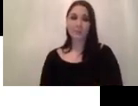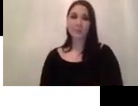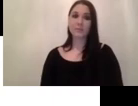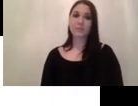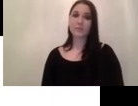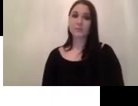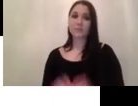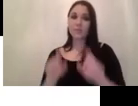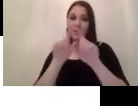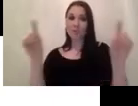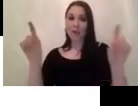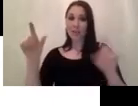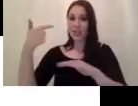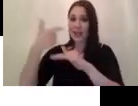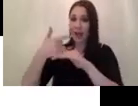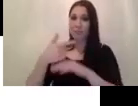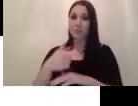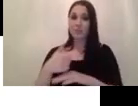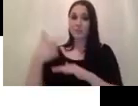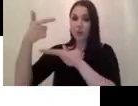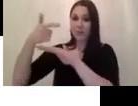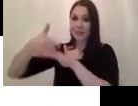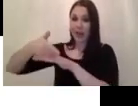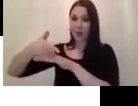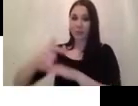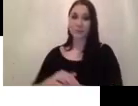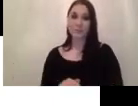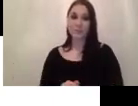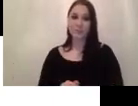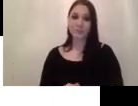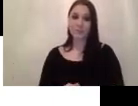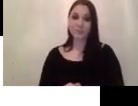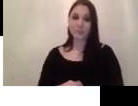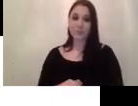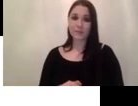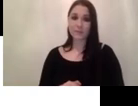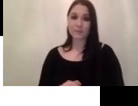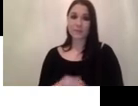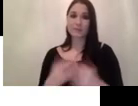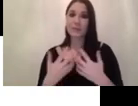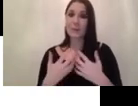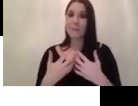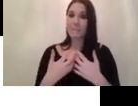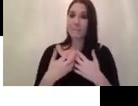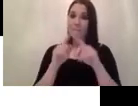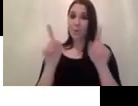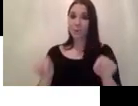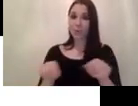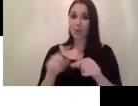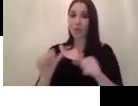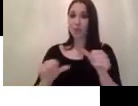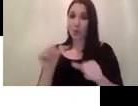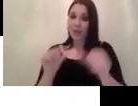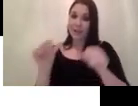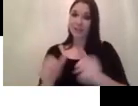mounted on top and pointing downwards there is a monitor and that's processor so it's all uh on